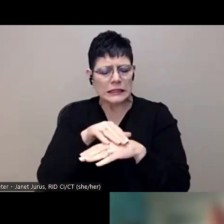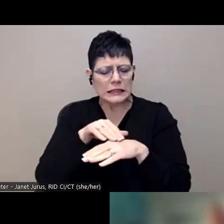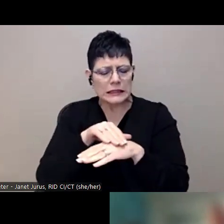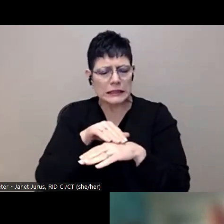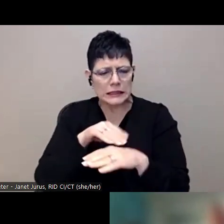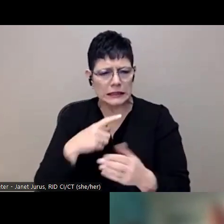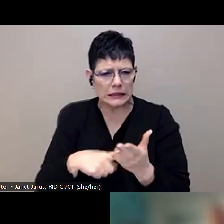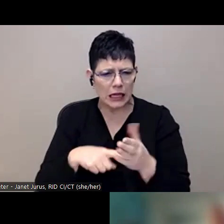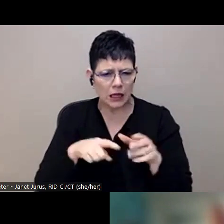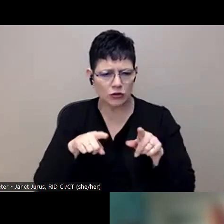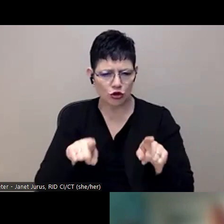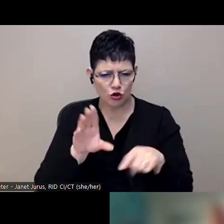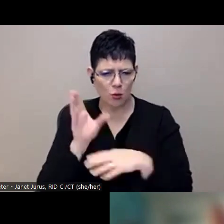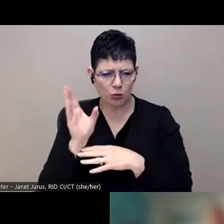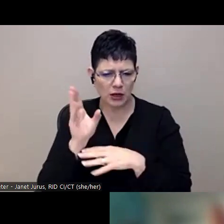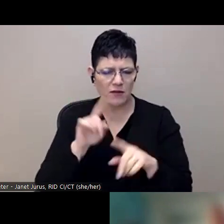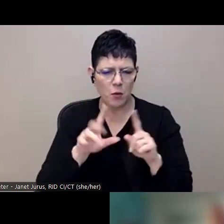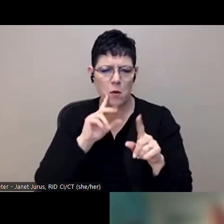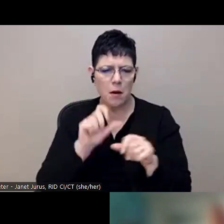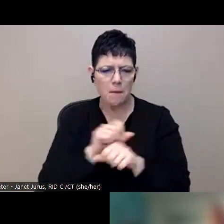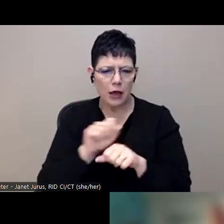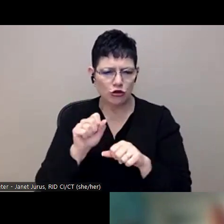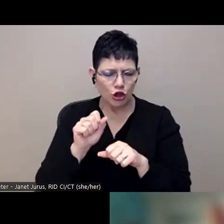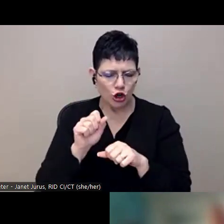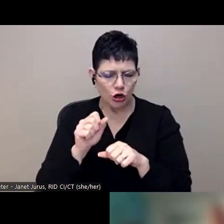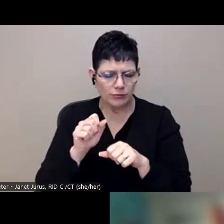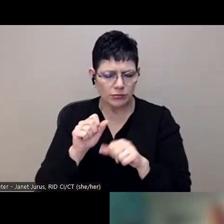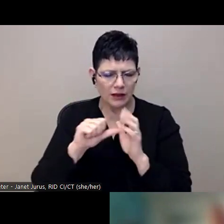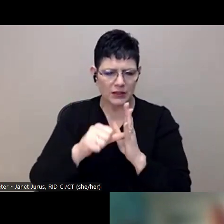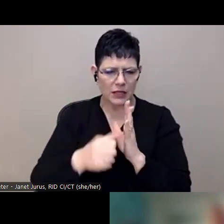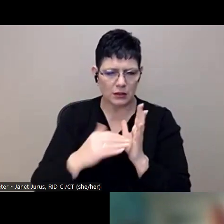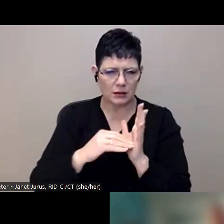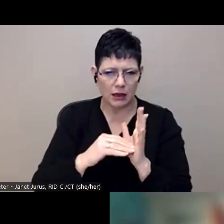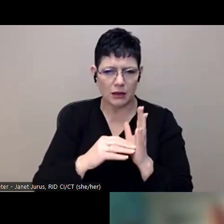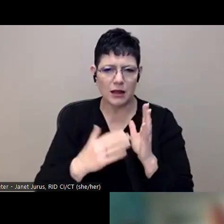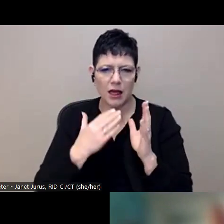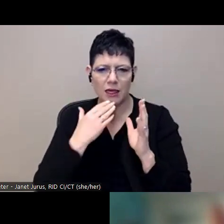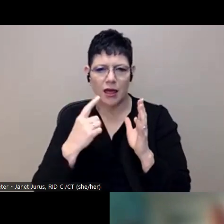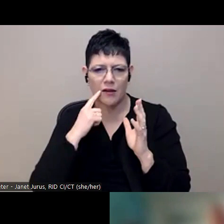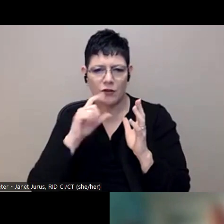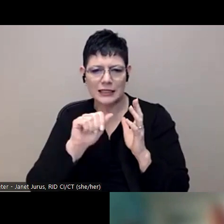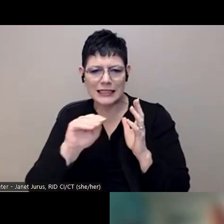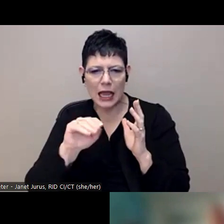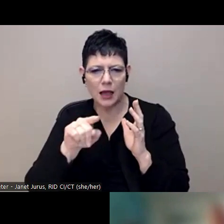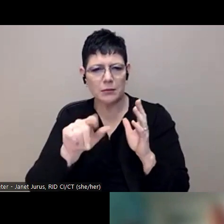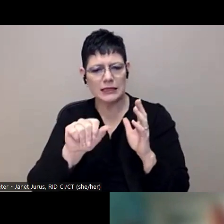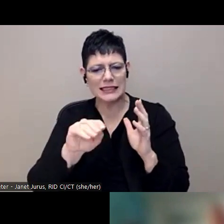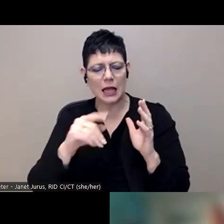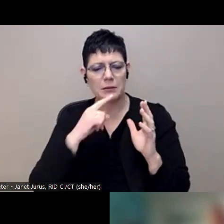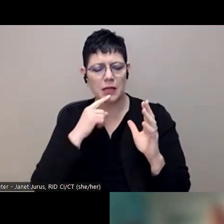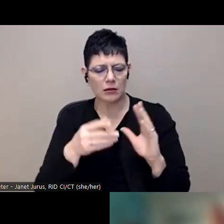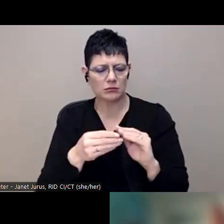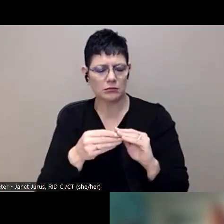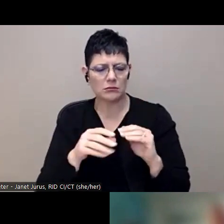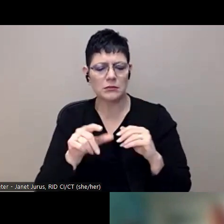um, presentation, Chris, but I just wanted to uplift it again. Um, thank you for this question, Sam. Sam had asked, given the gendered groups,